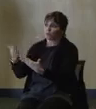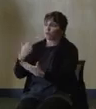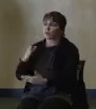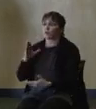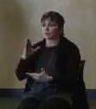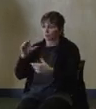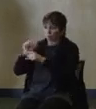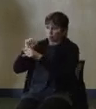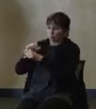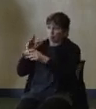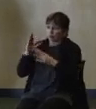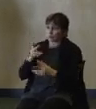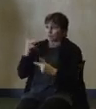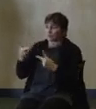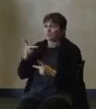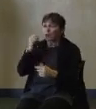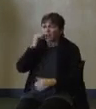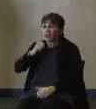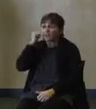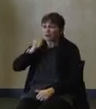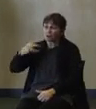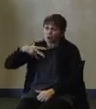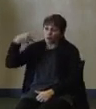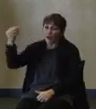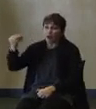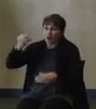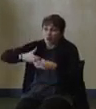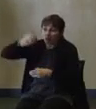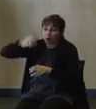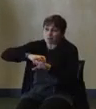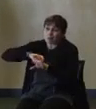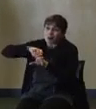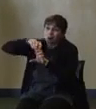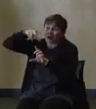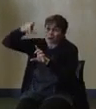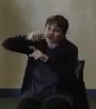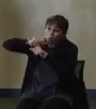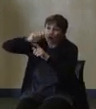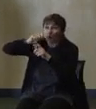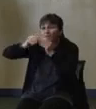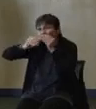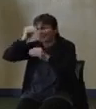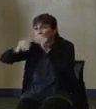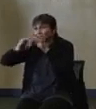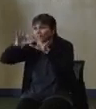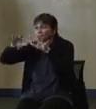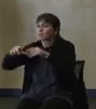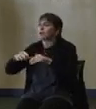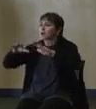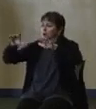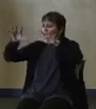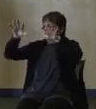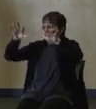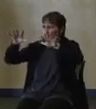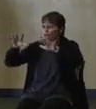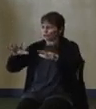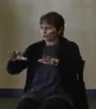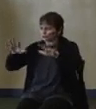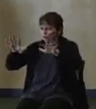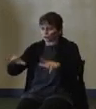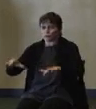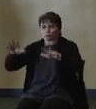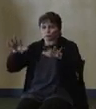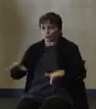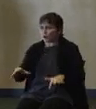people who are out there every day. The snow is not a deterrent to getting up there and getting people